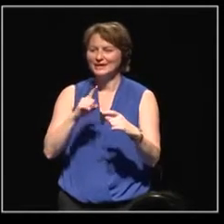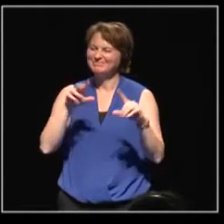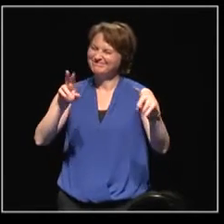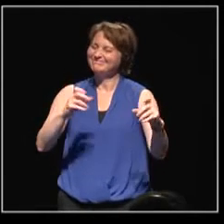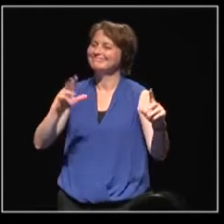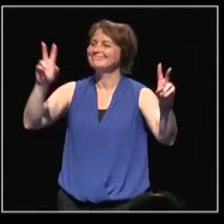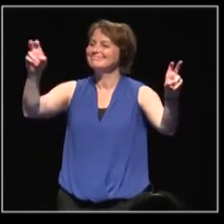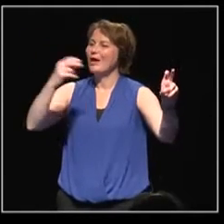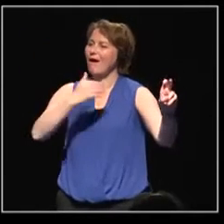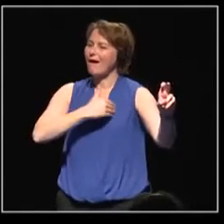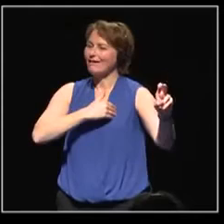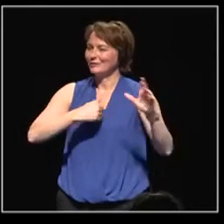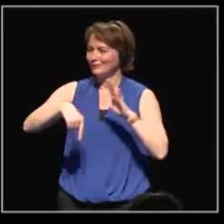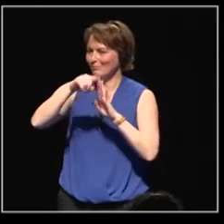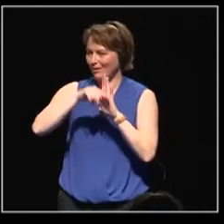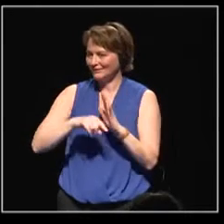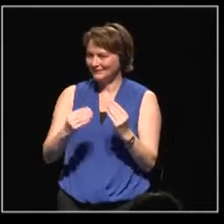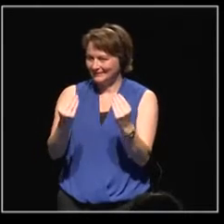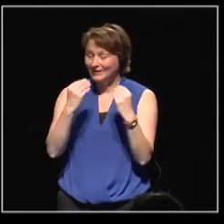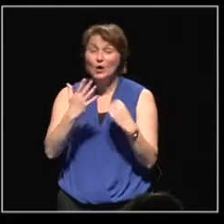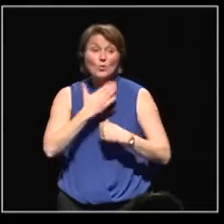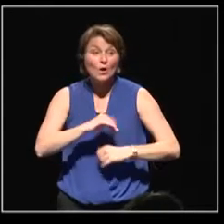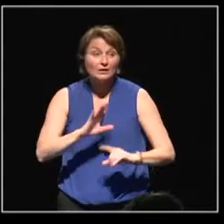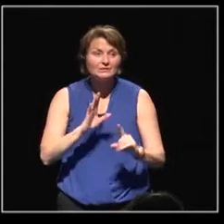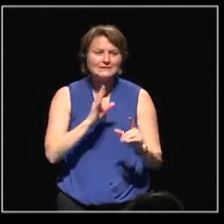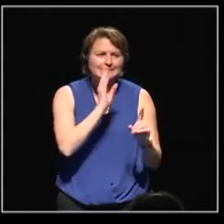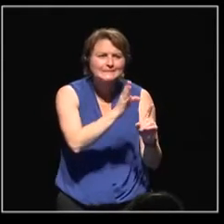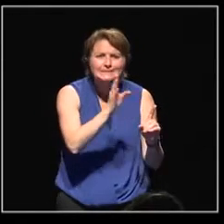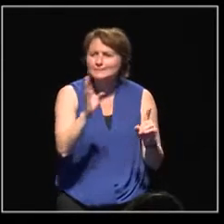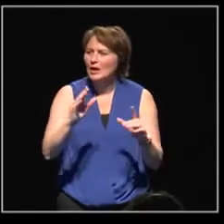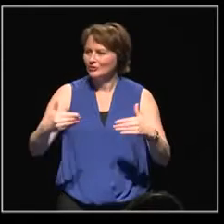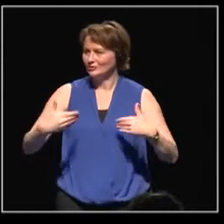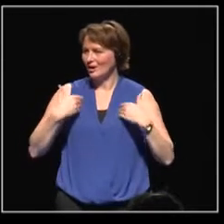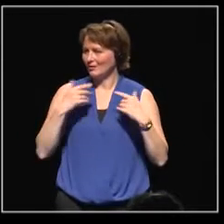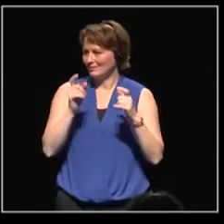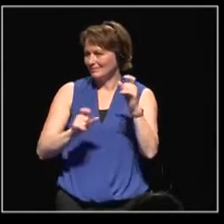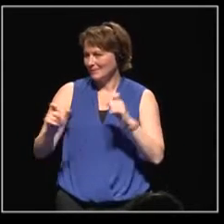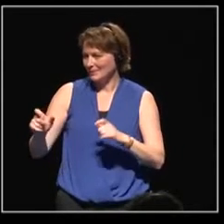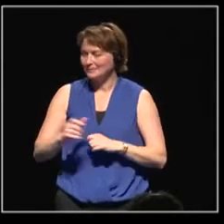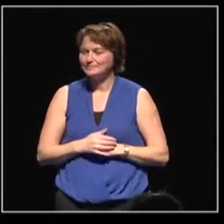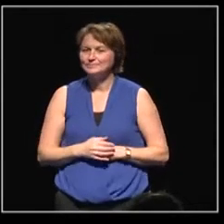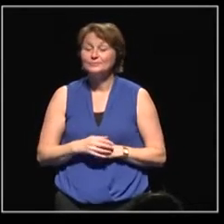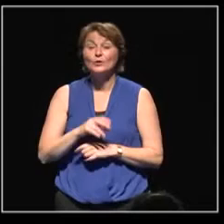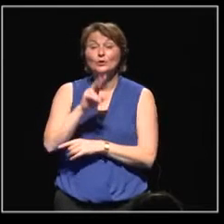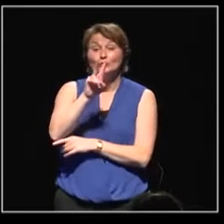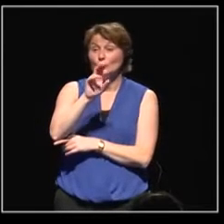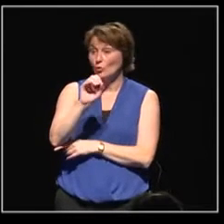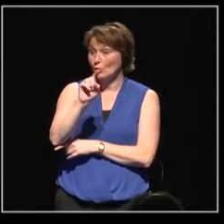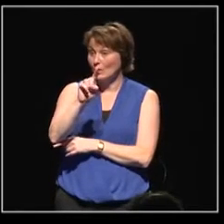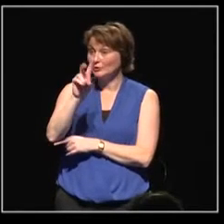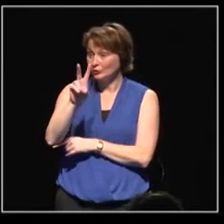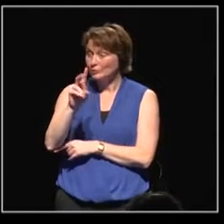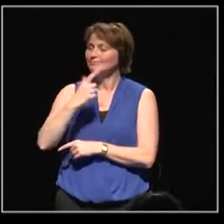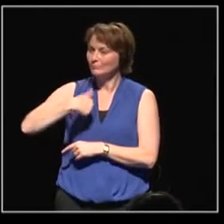pursued in the area of education, targeting particularly young people. Since 2012, we have worked on this